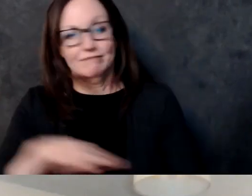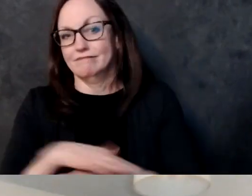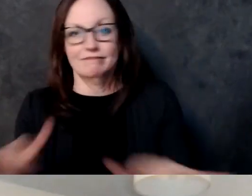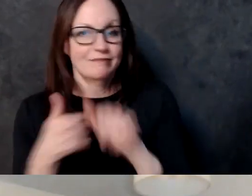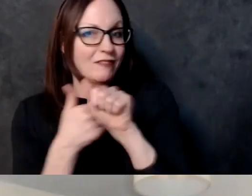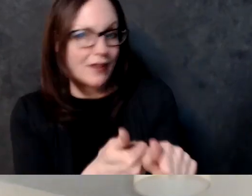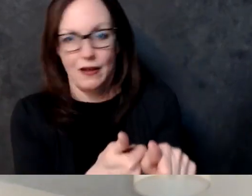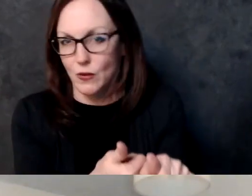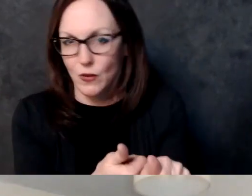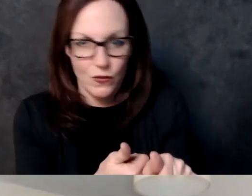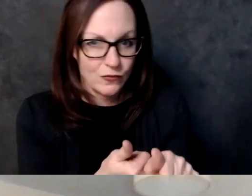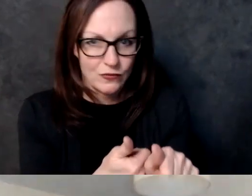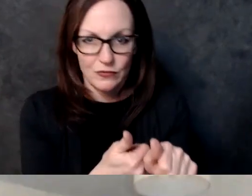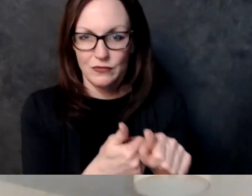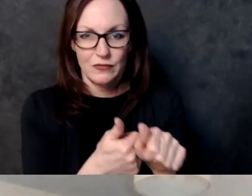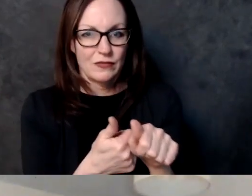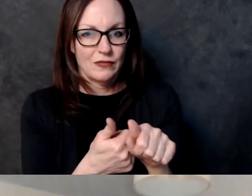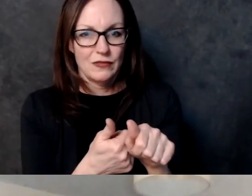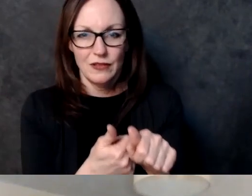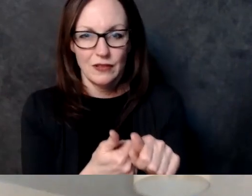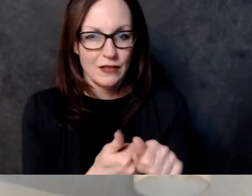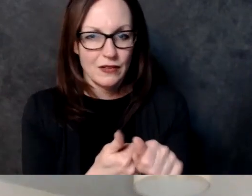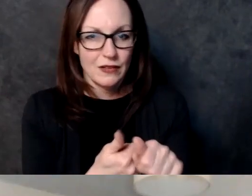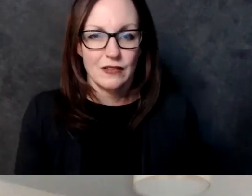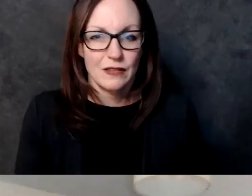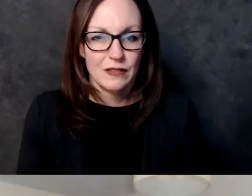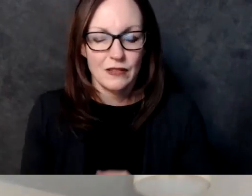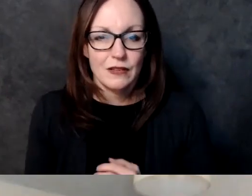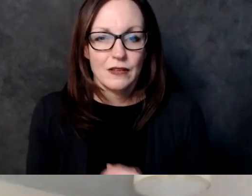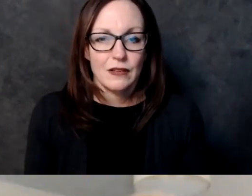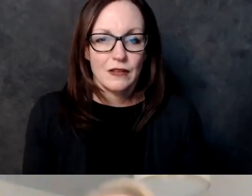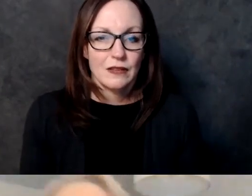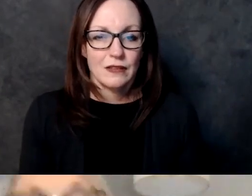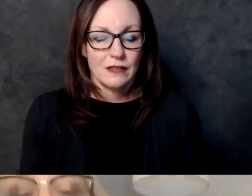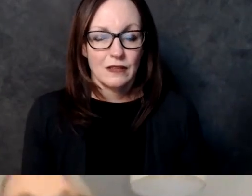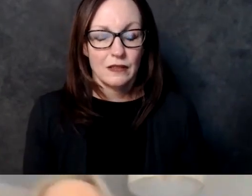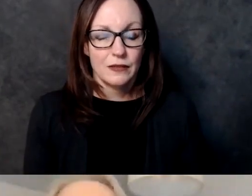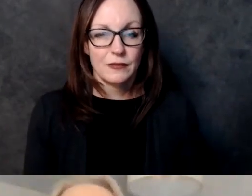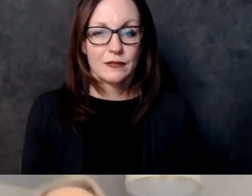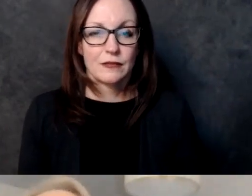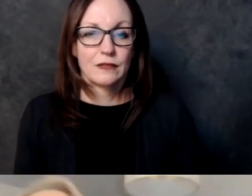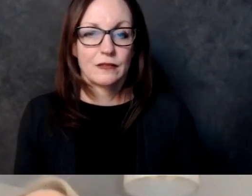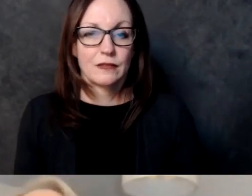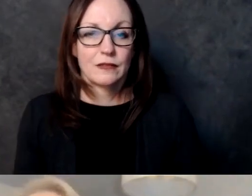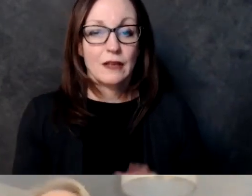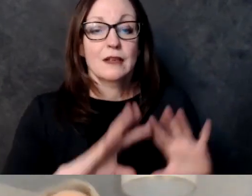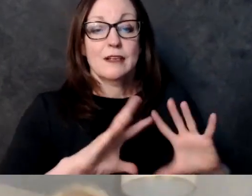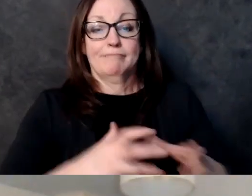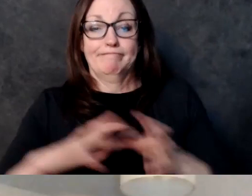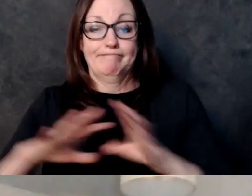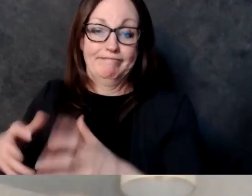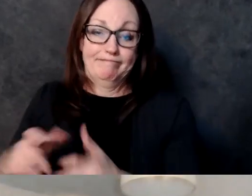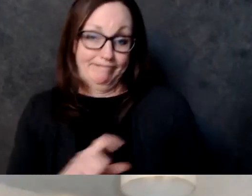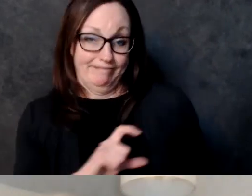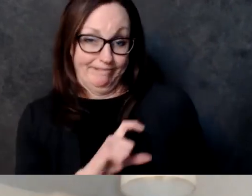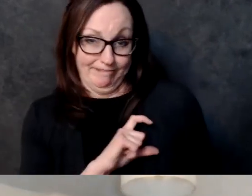skull cracking we just have to beat up the bad guys or go beat up unions actually a lot was beating up union members and we have to like kind of